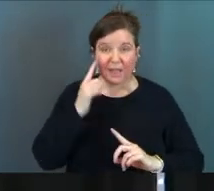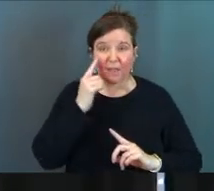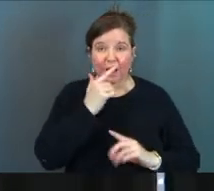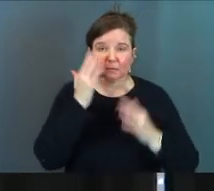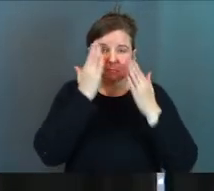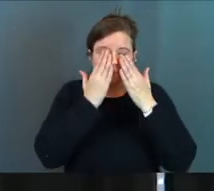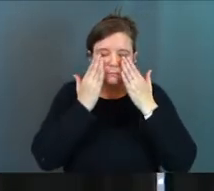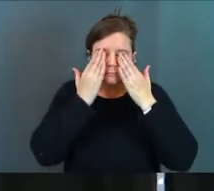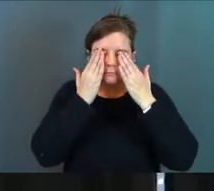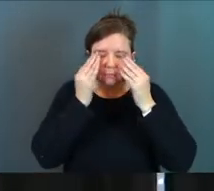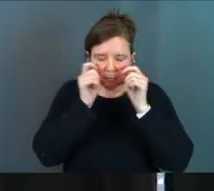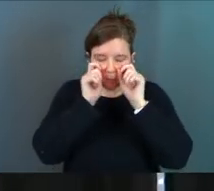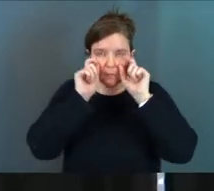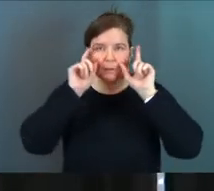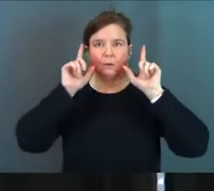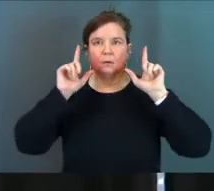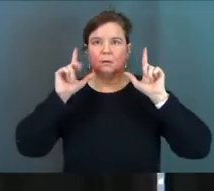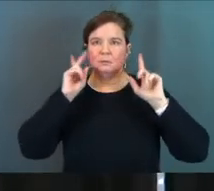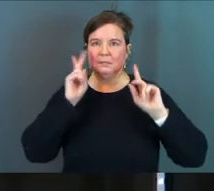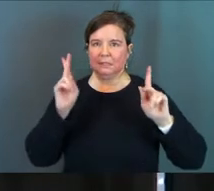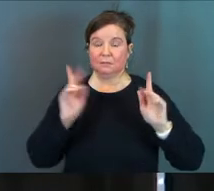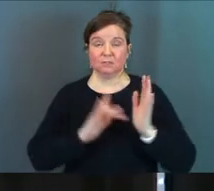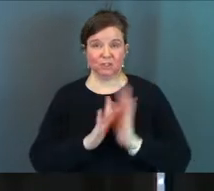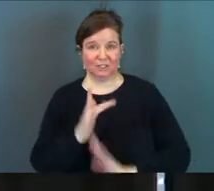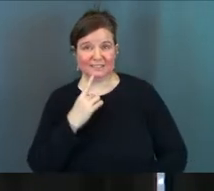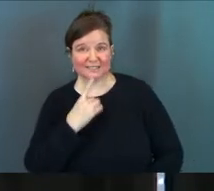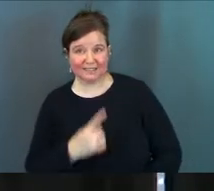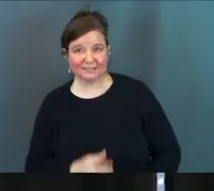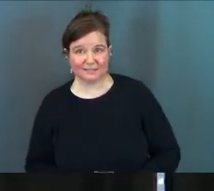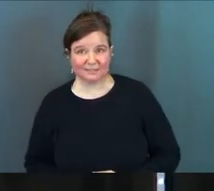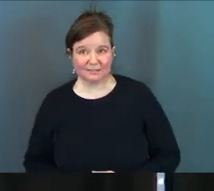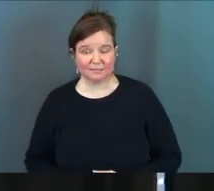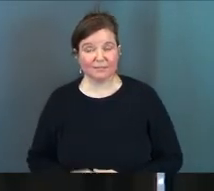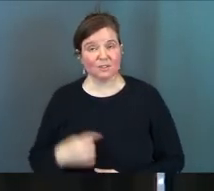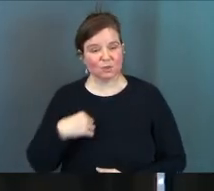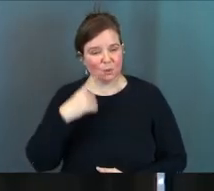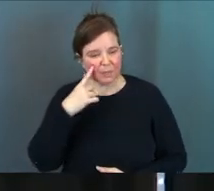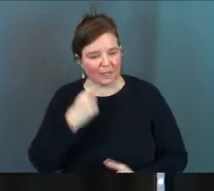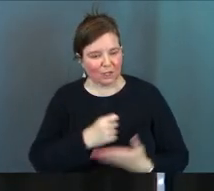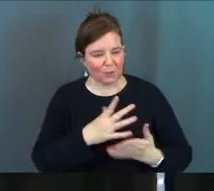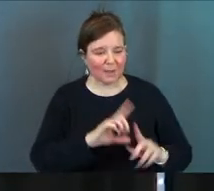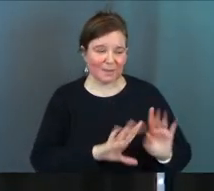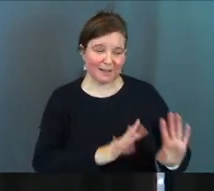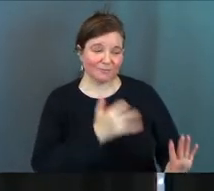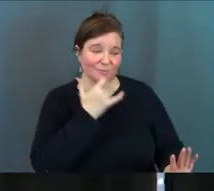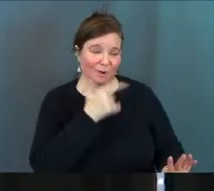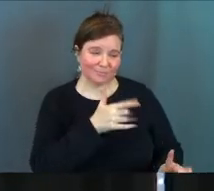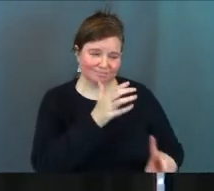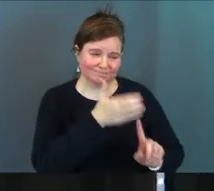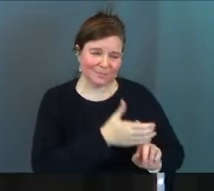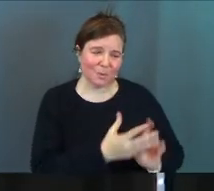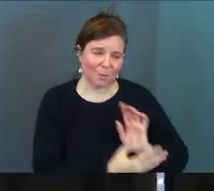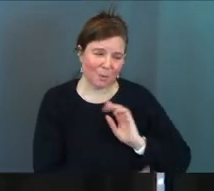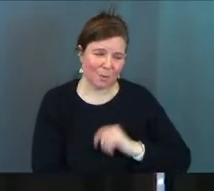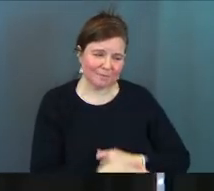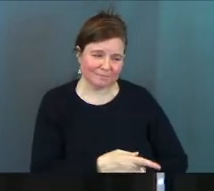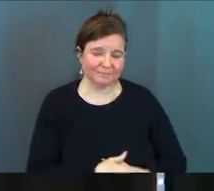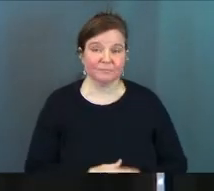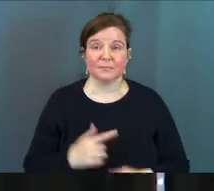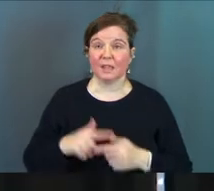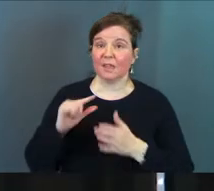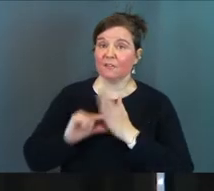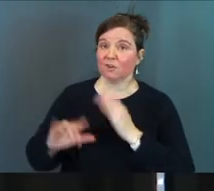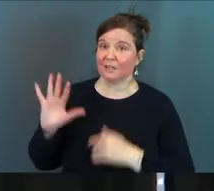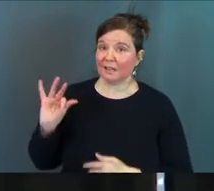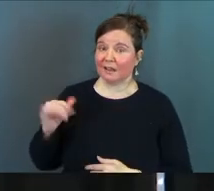eyes so you'll be able to see Jesus says you think you're rich but you're poor and then verse